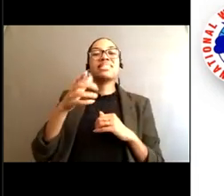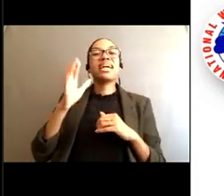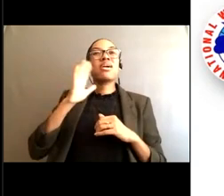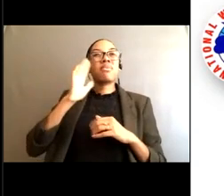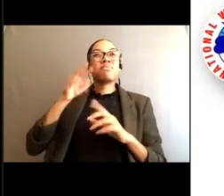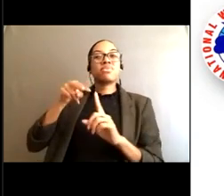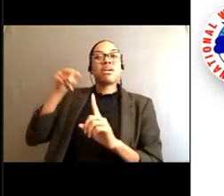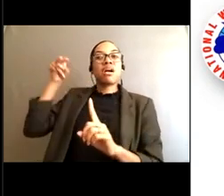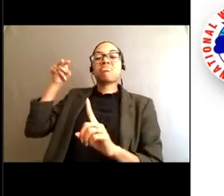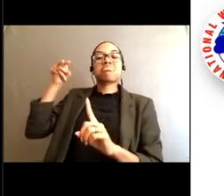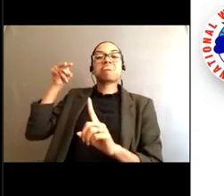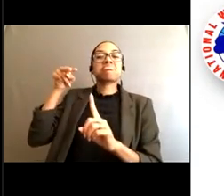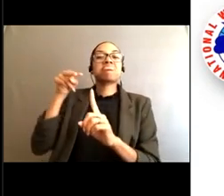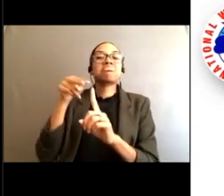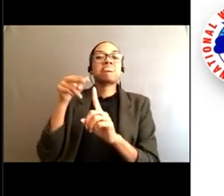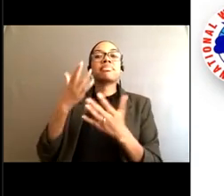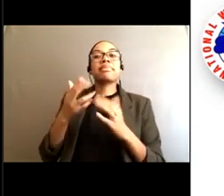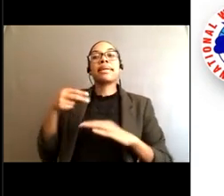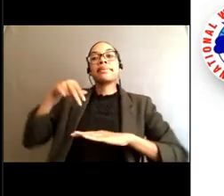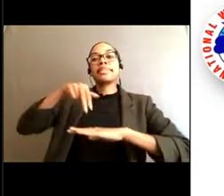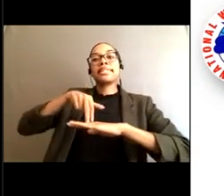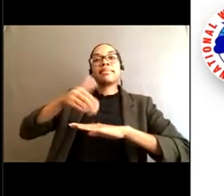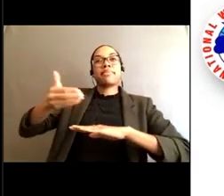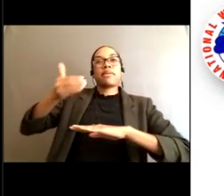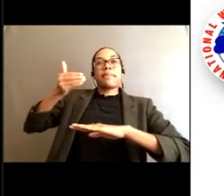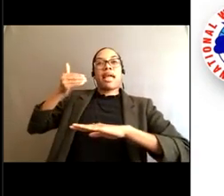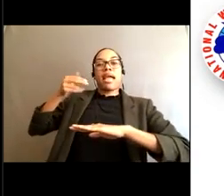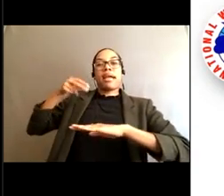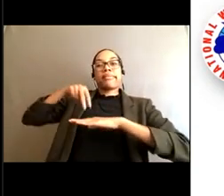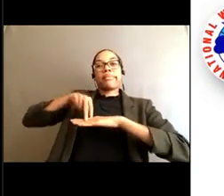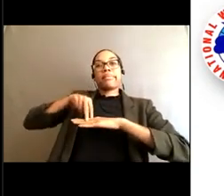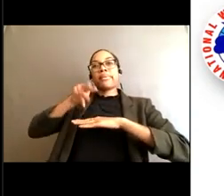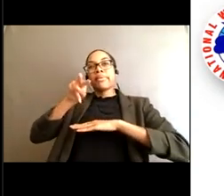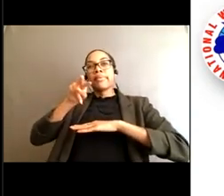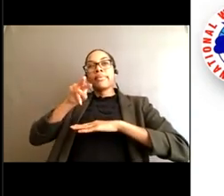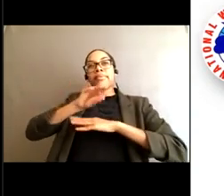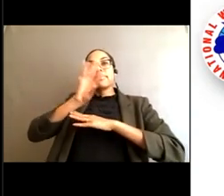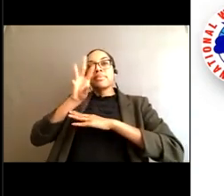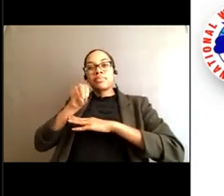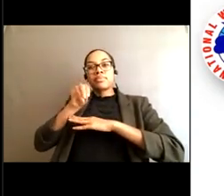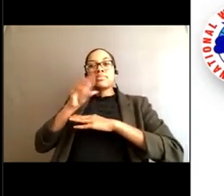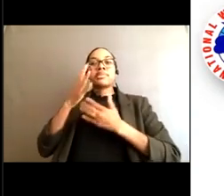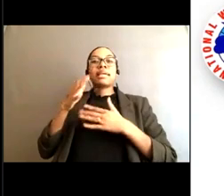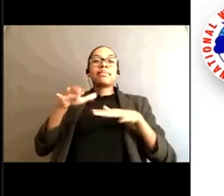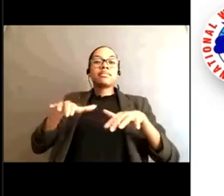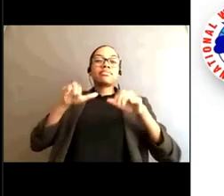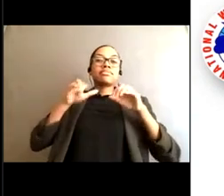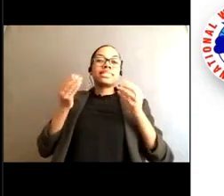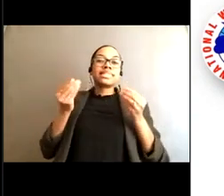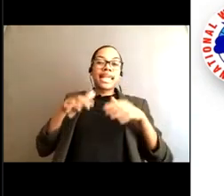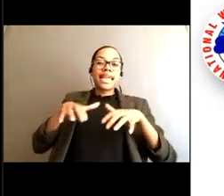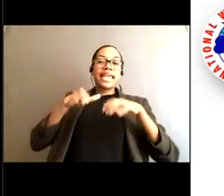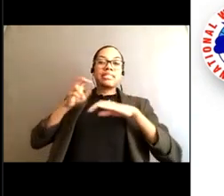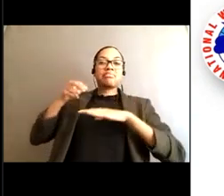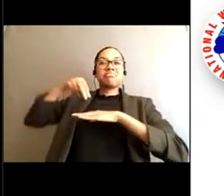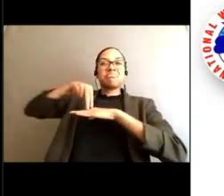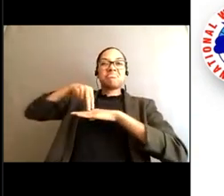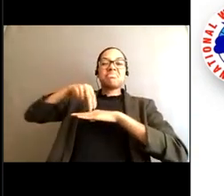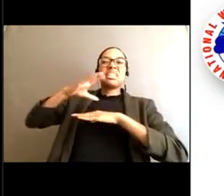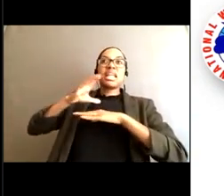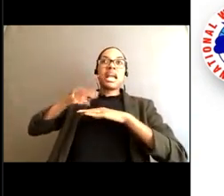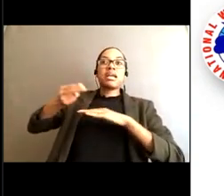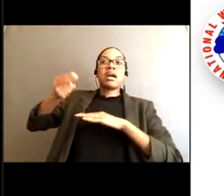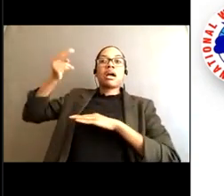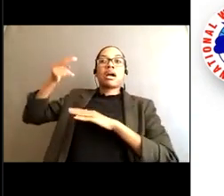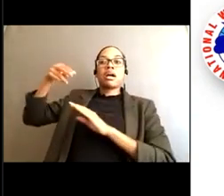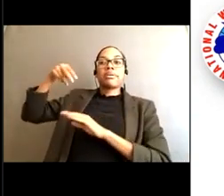to where you would be standing on the beach further back on a dune or higher up the beach. So